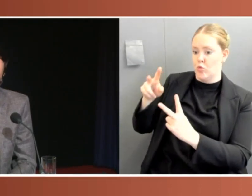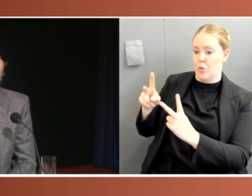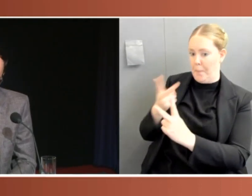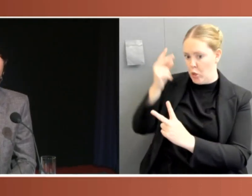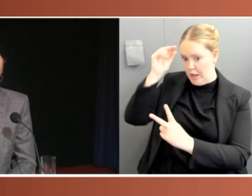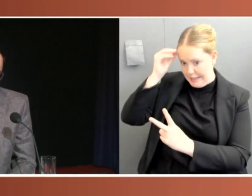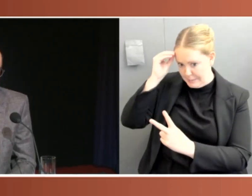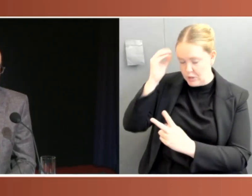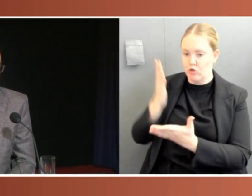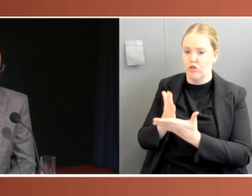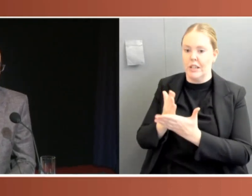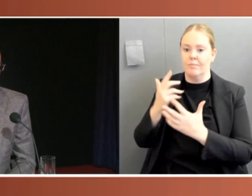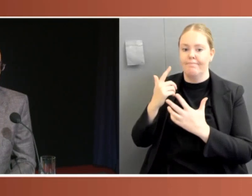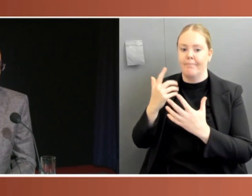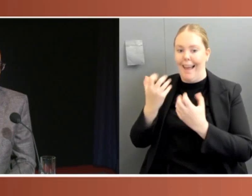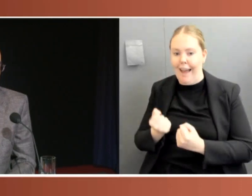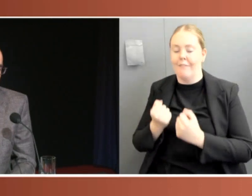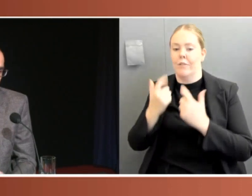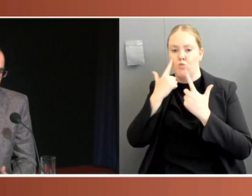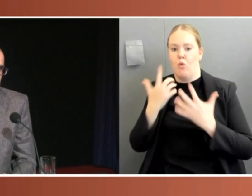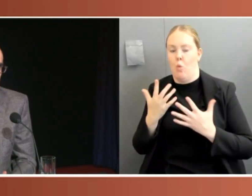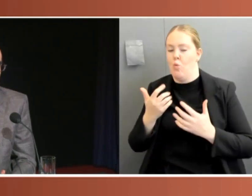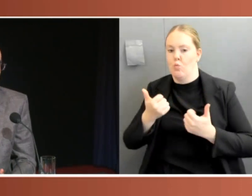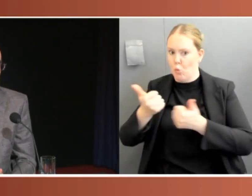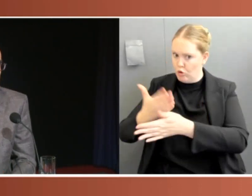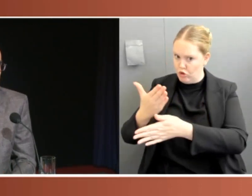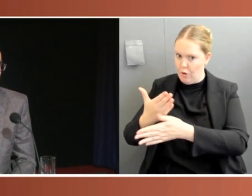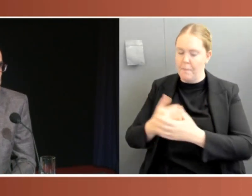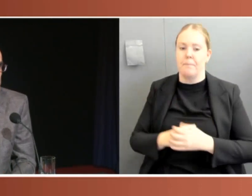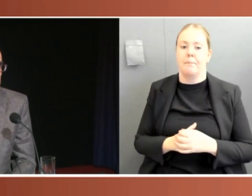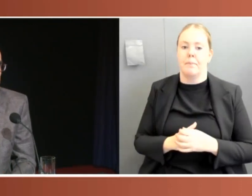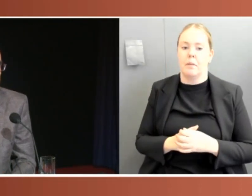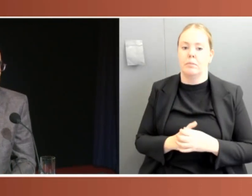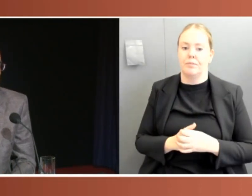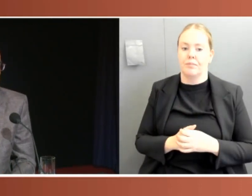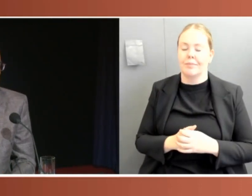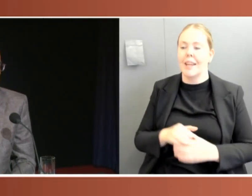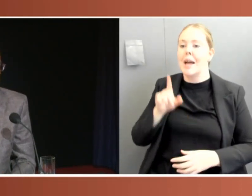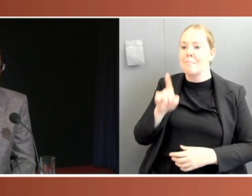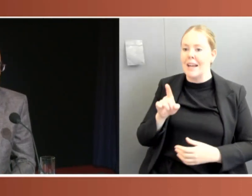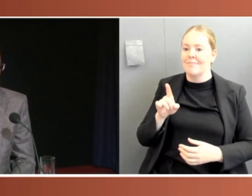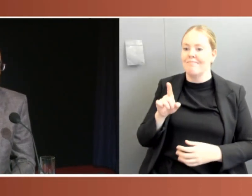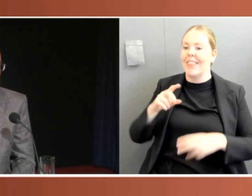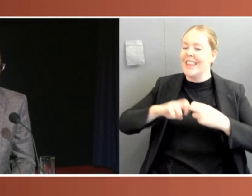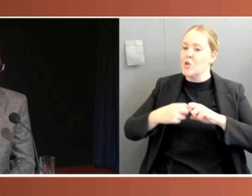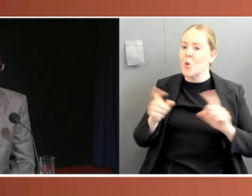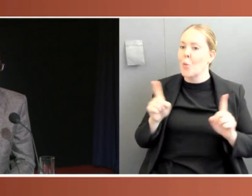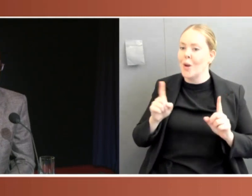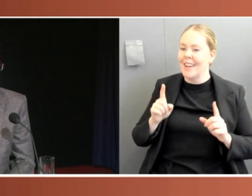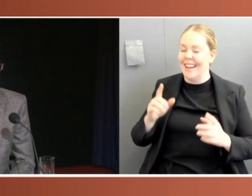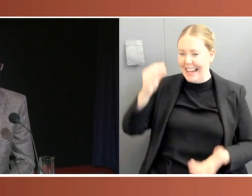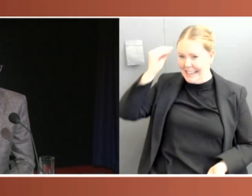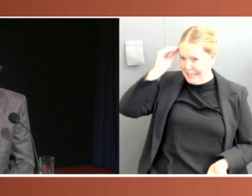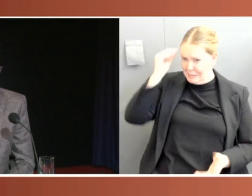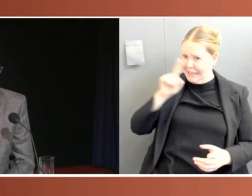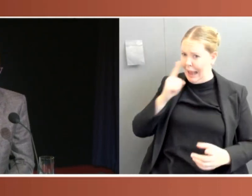I think, again, though, it comes down to the fact that with all these things, committees can't change things, right? It's got to be that the Parliament or the government really needs to have the will to do this